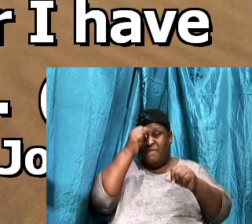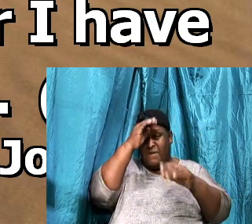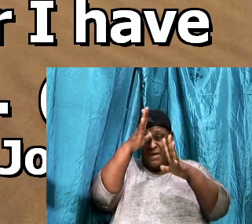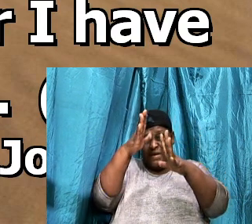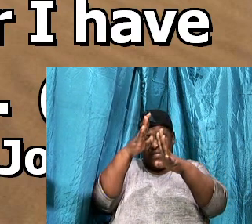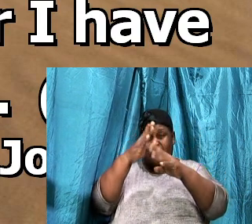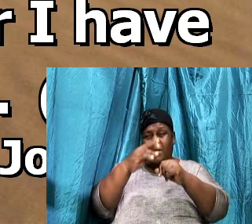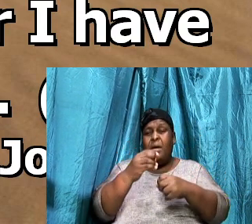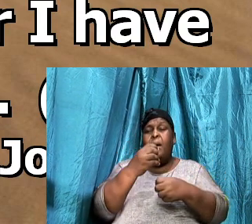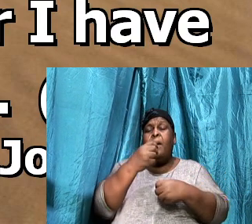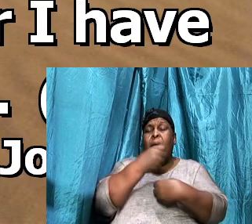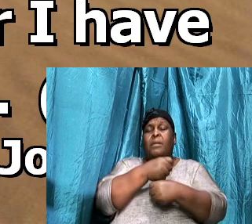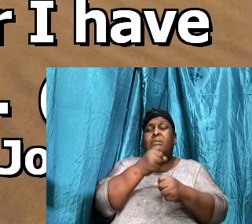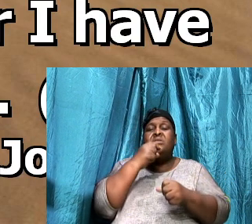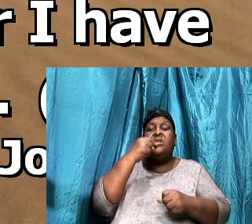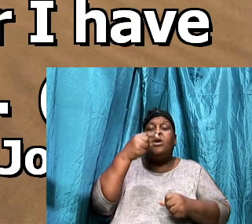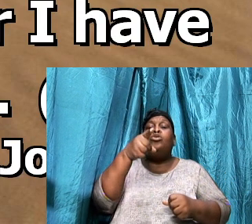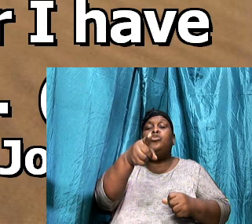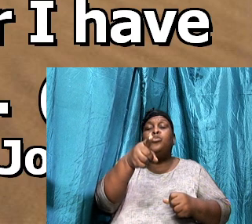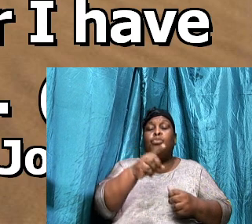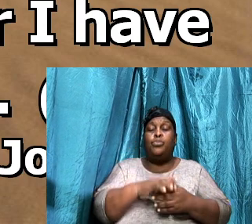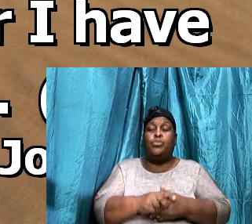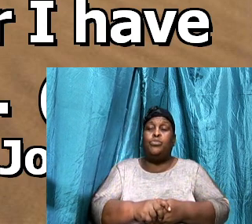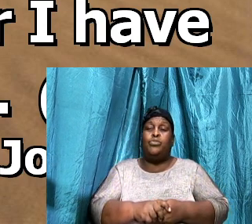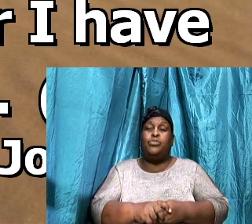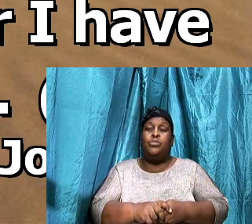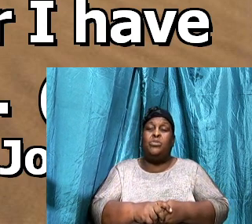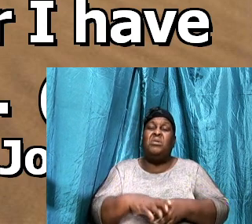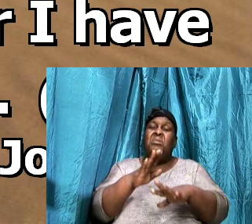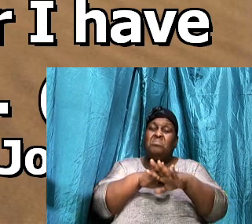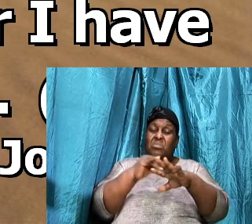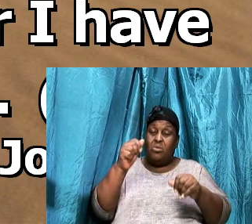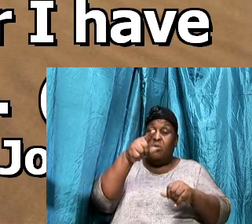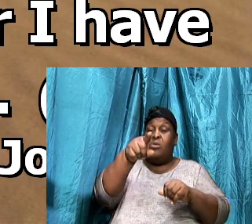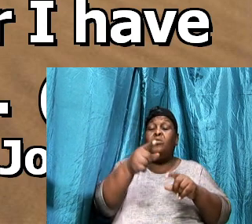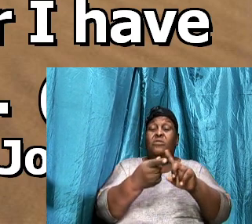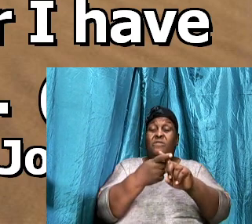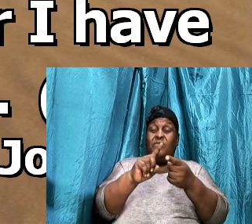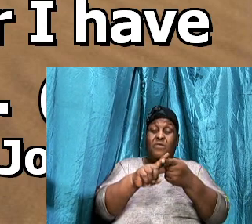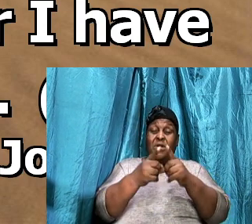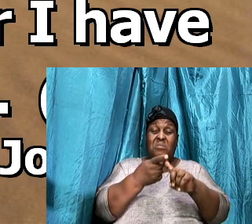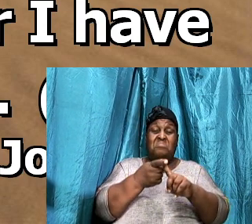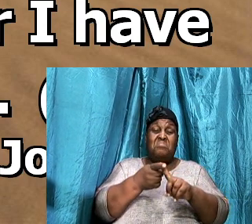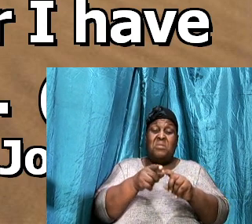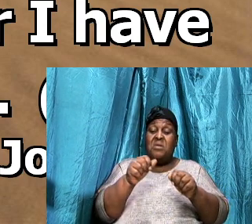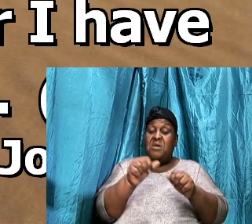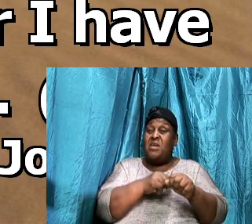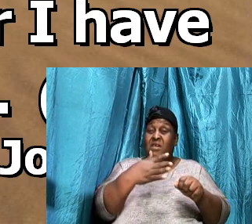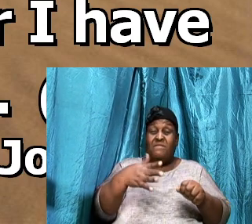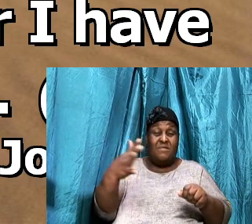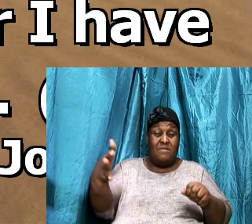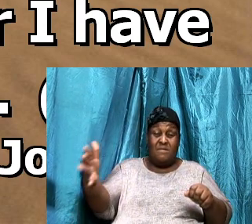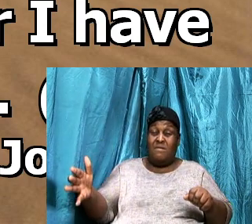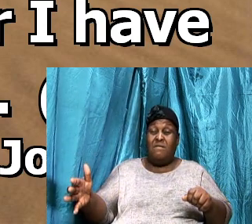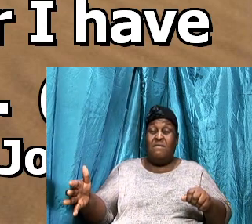unto you. I have called you friends. Because all things that have